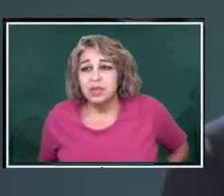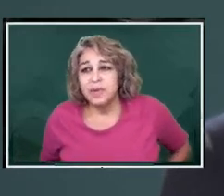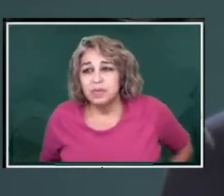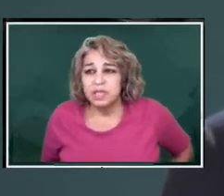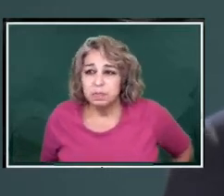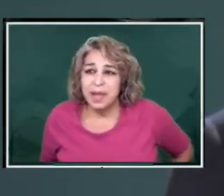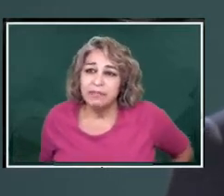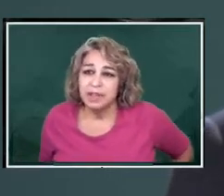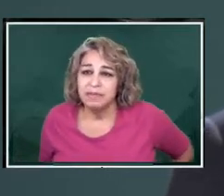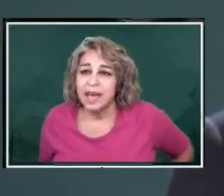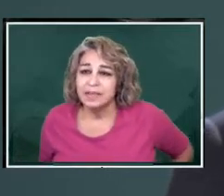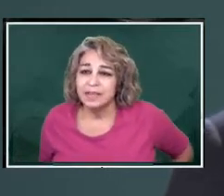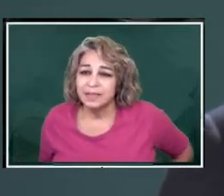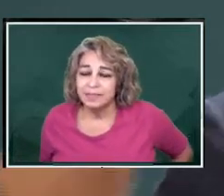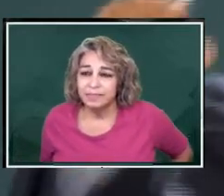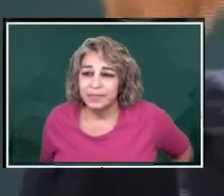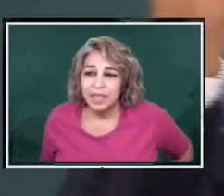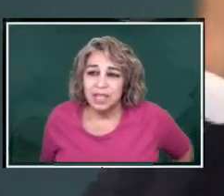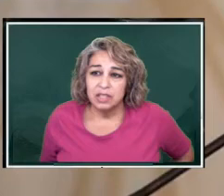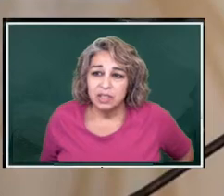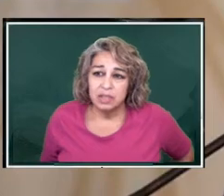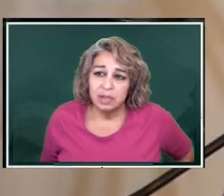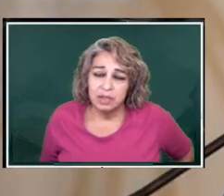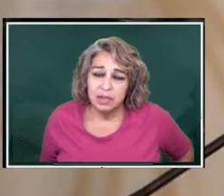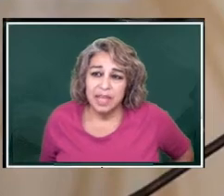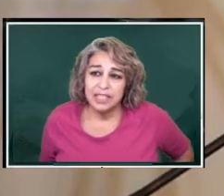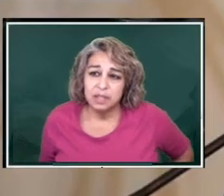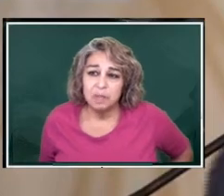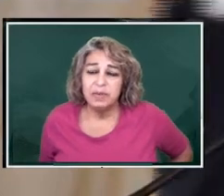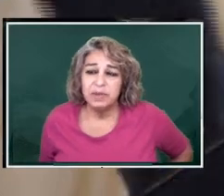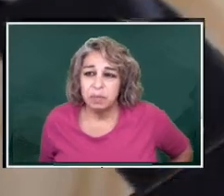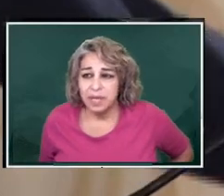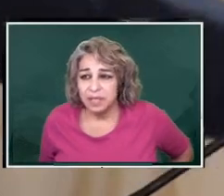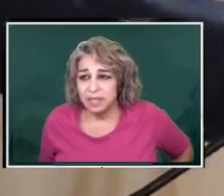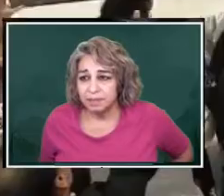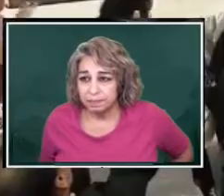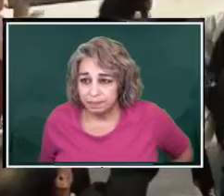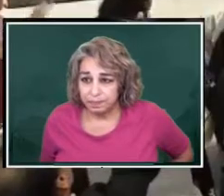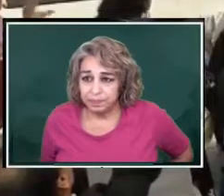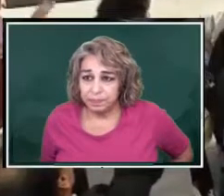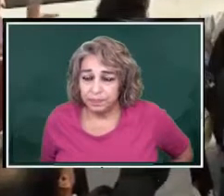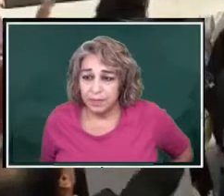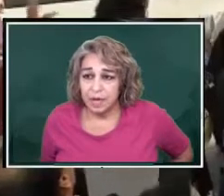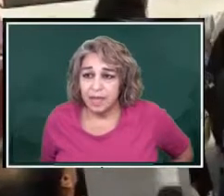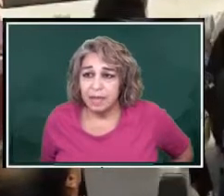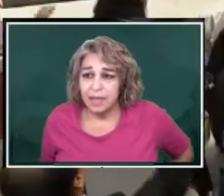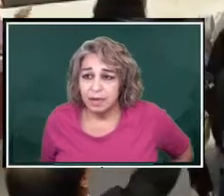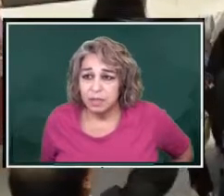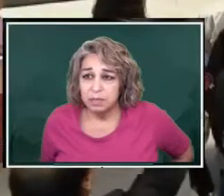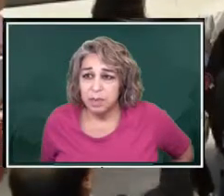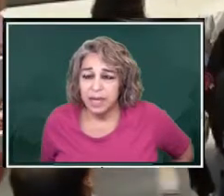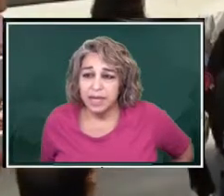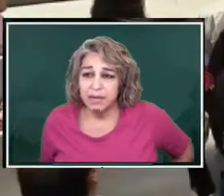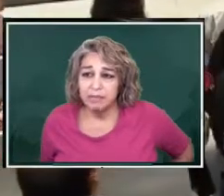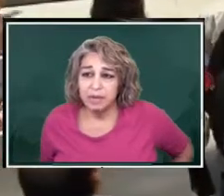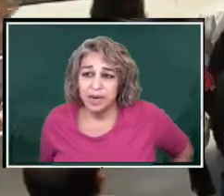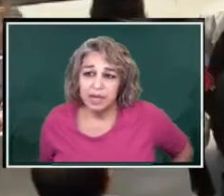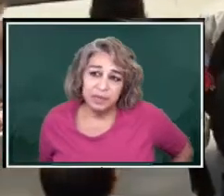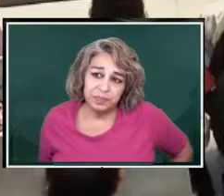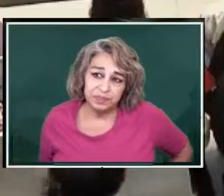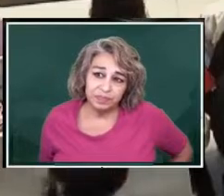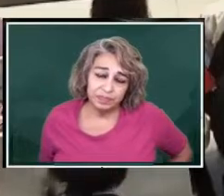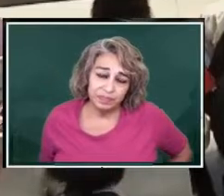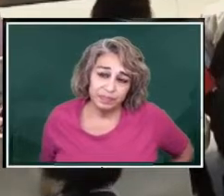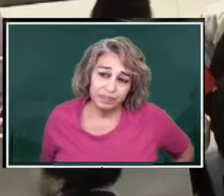To be respectful. respectful of that. So that's my response. That was pending from